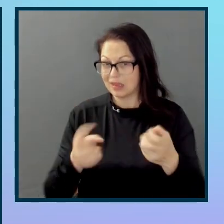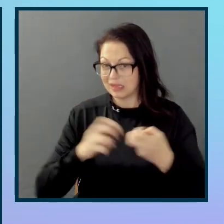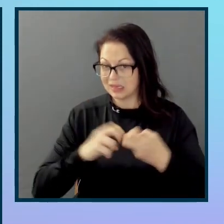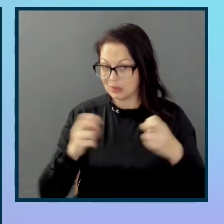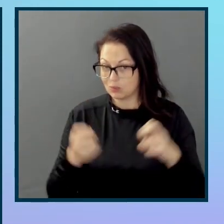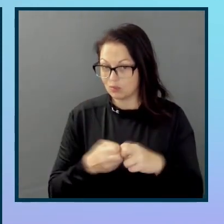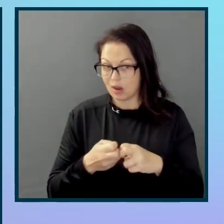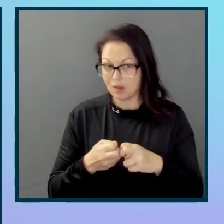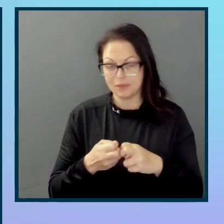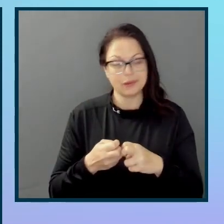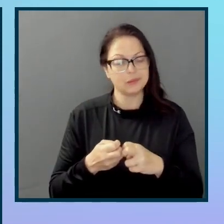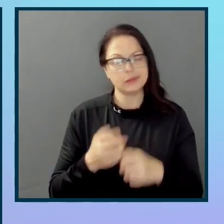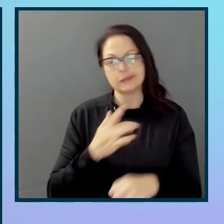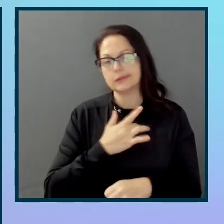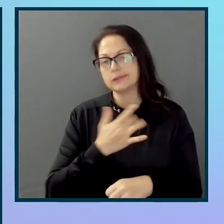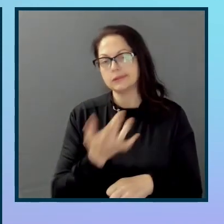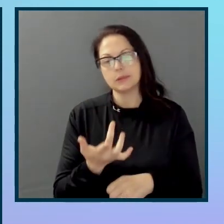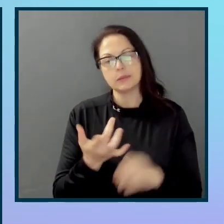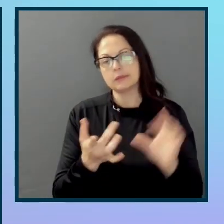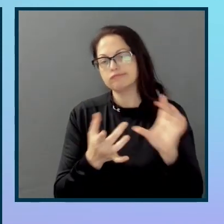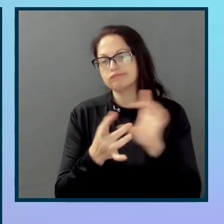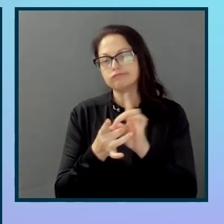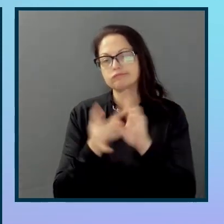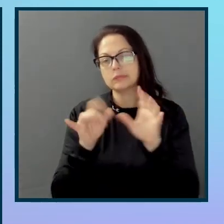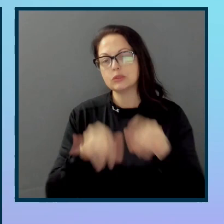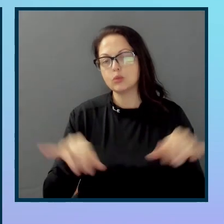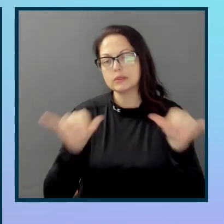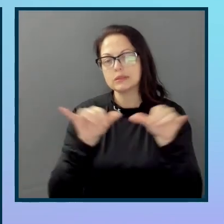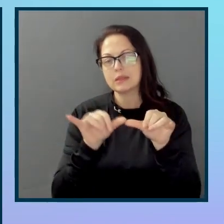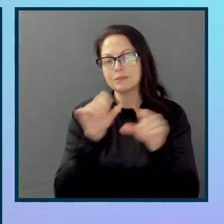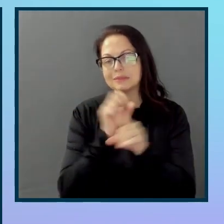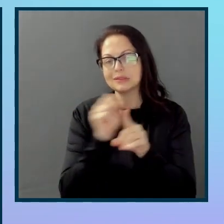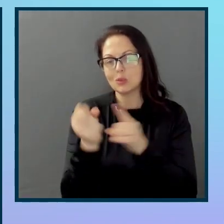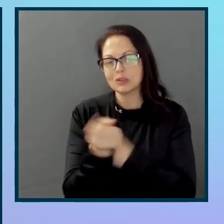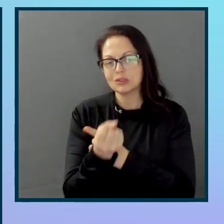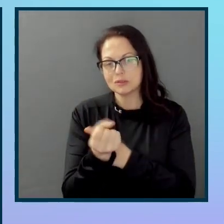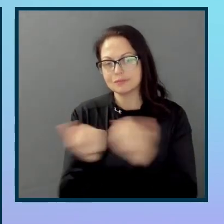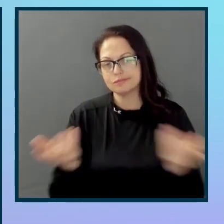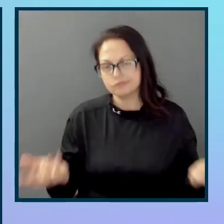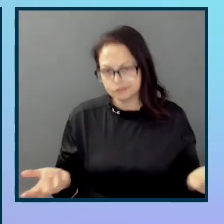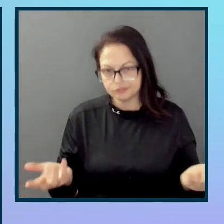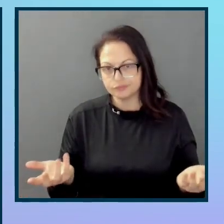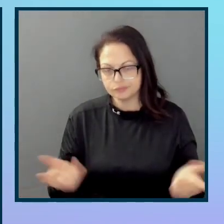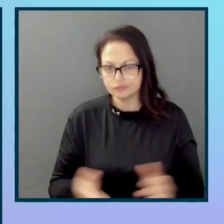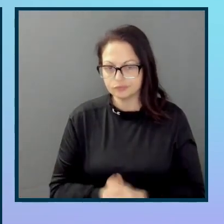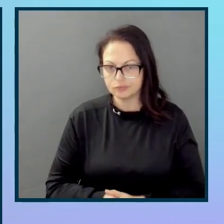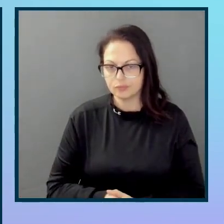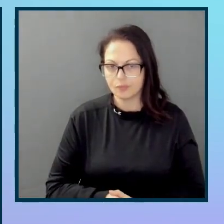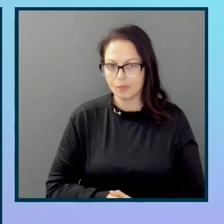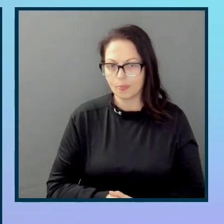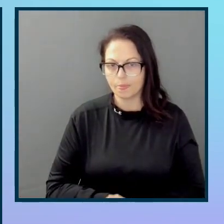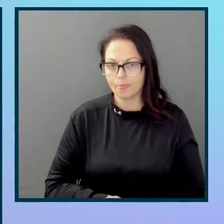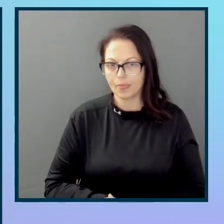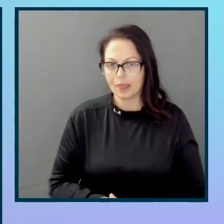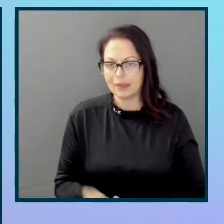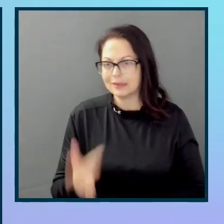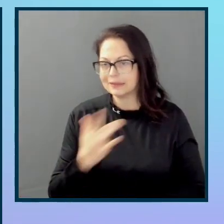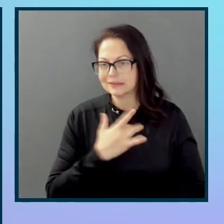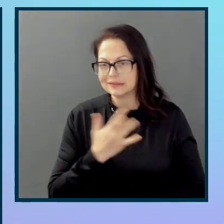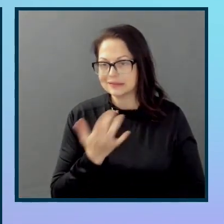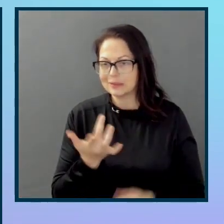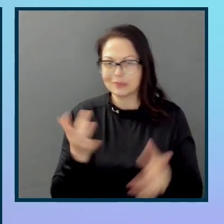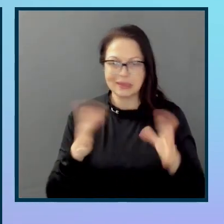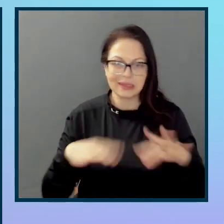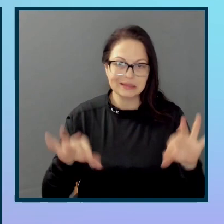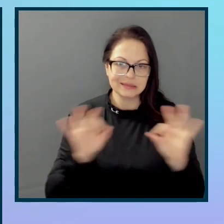to the same sorts of situations. It's generally not really worth worrying too much about